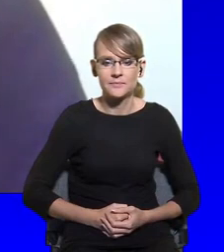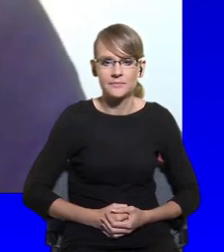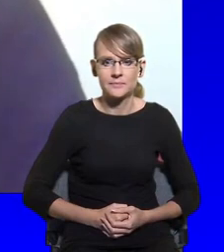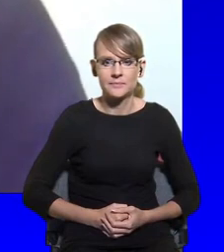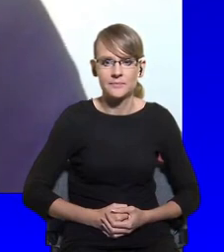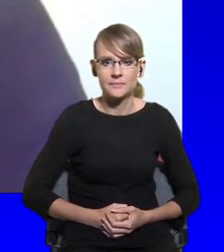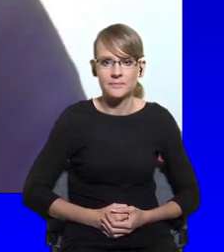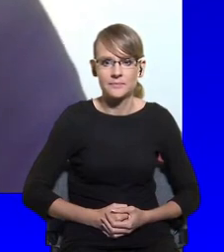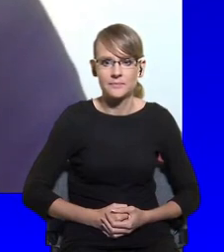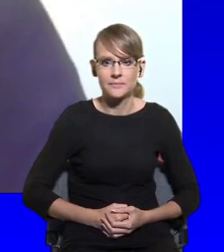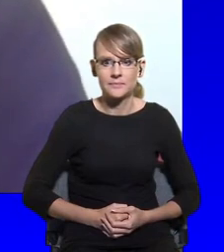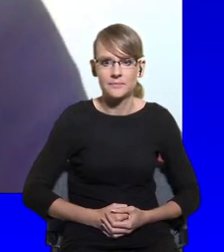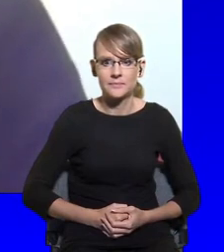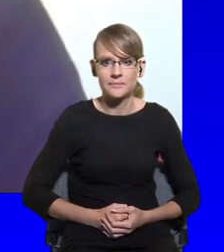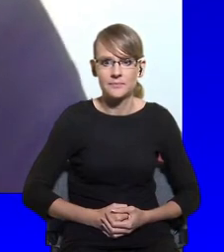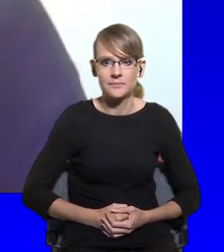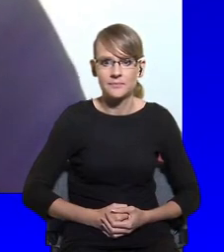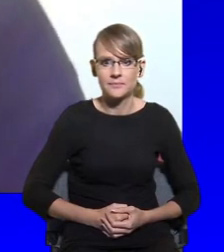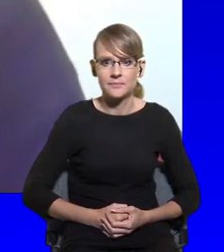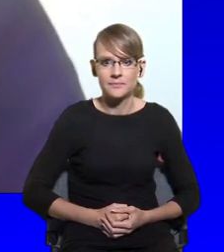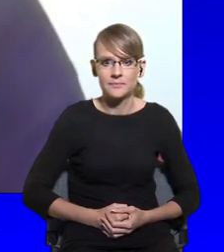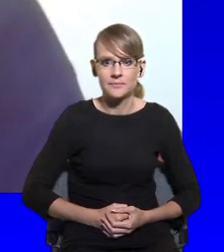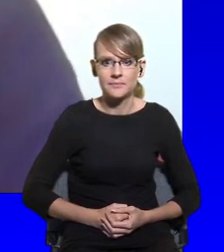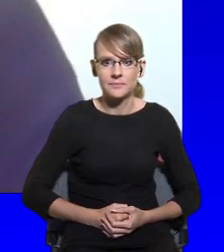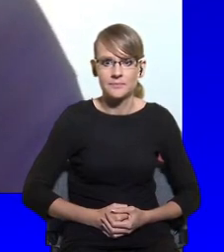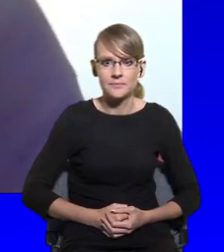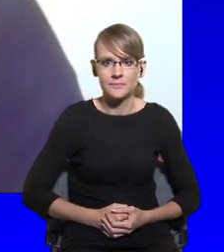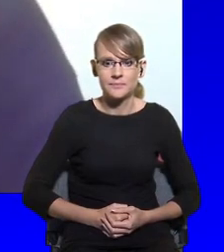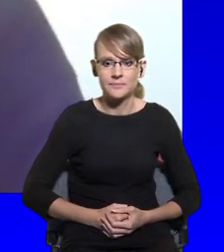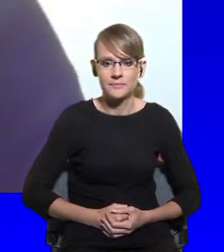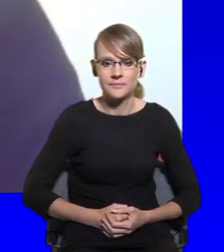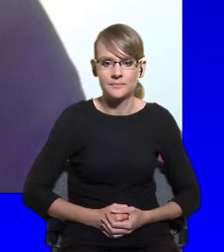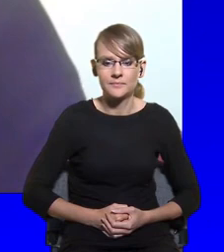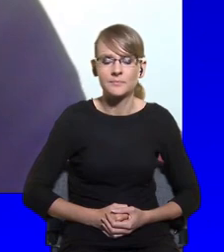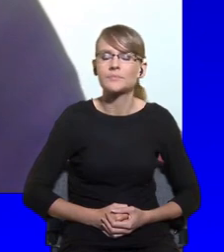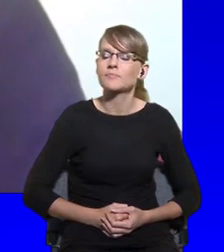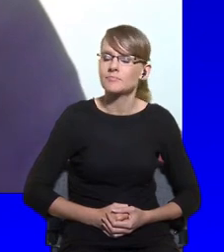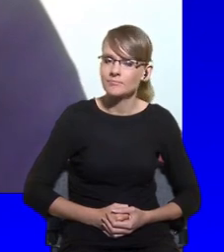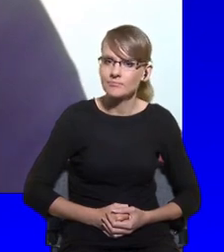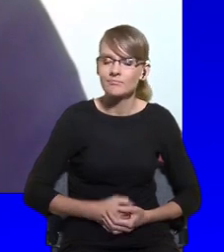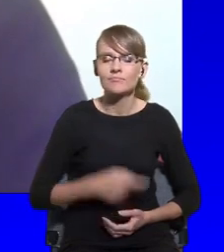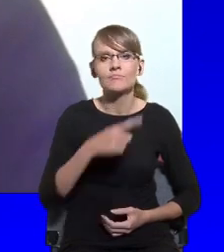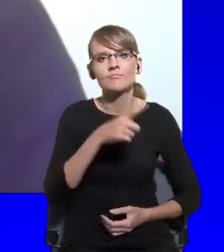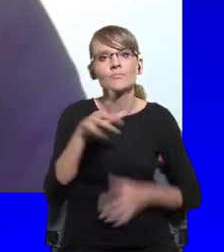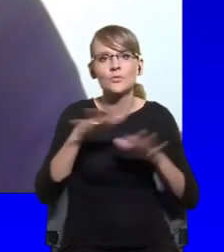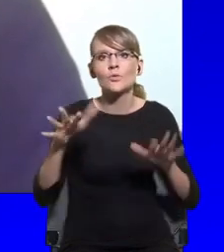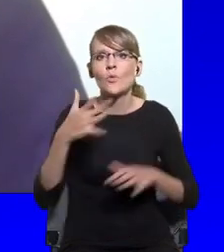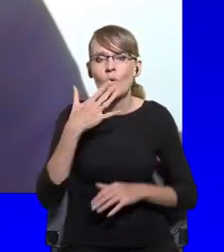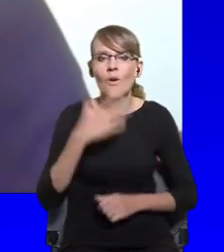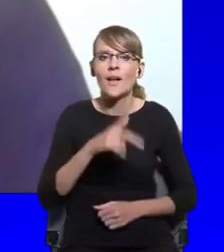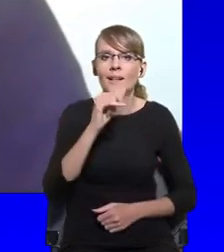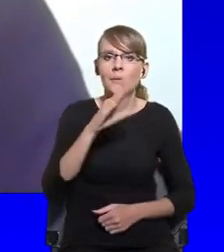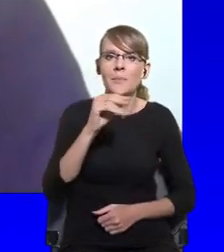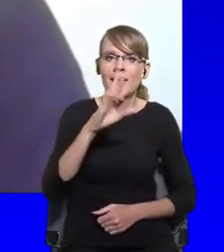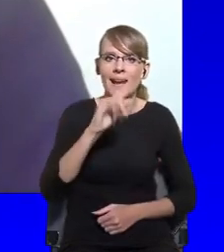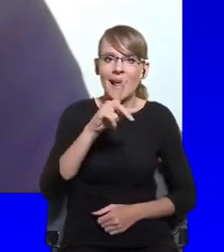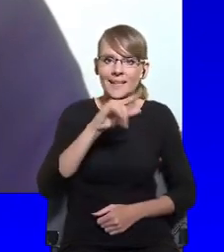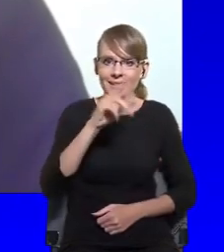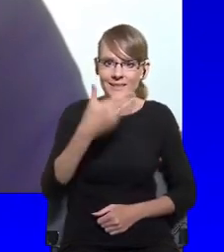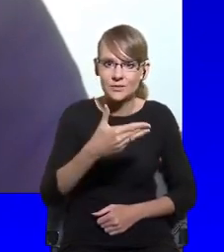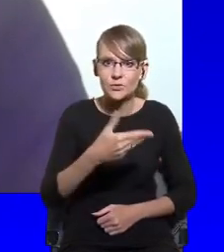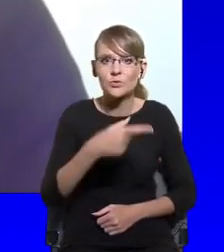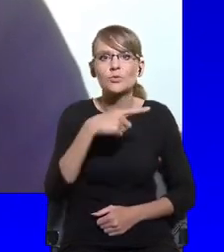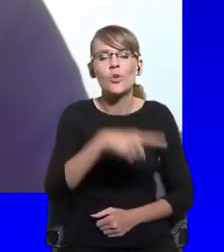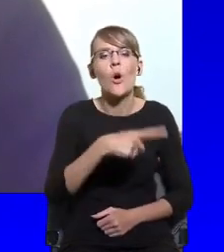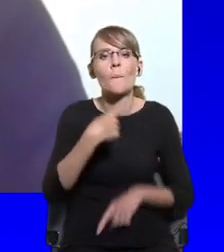of luxury item for the most privileged, for the powerful, for the winners. Liberalism, it's often